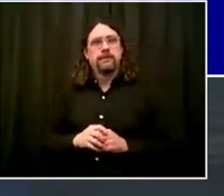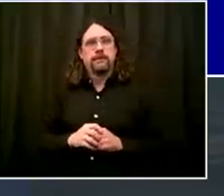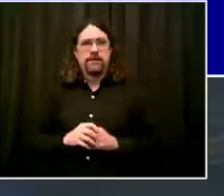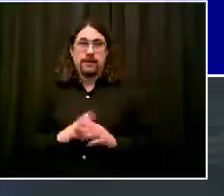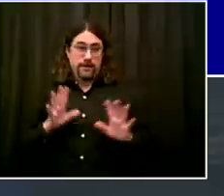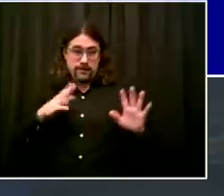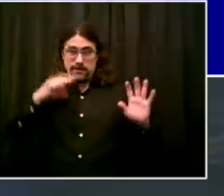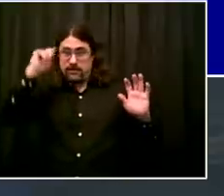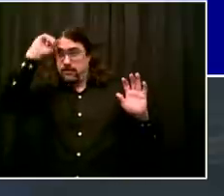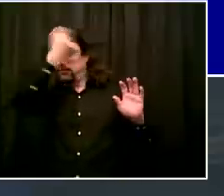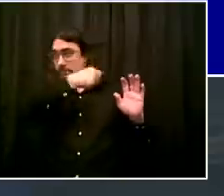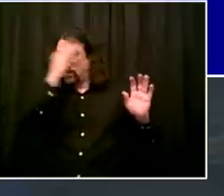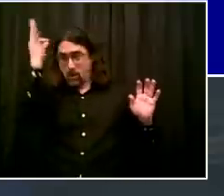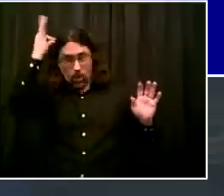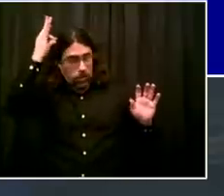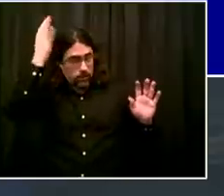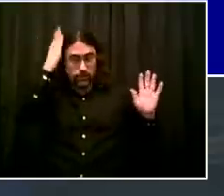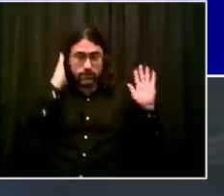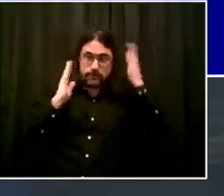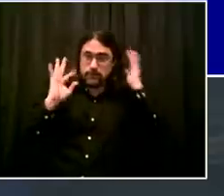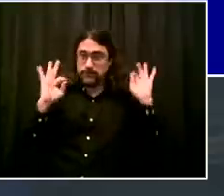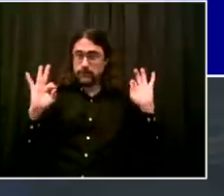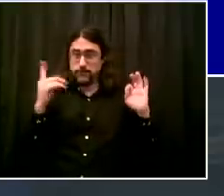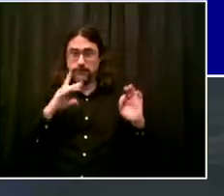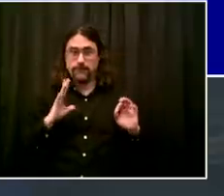So our parks workers have stepped up.